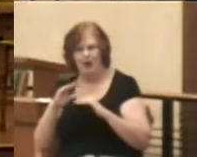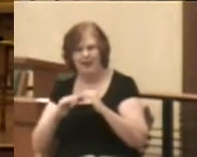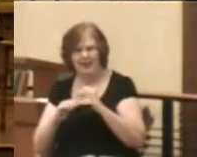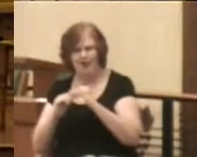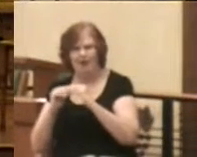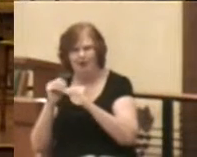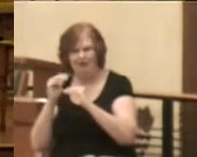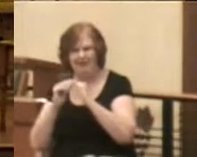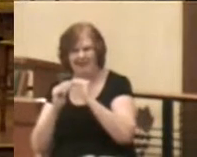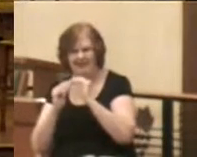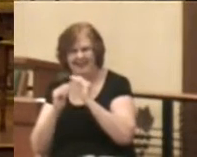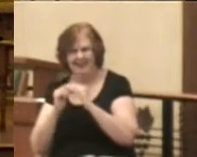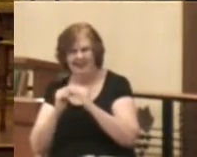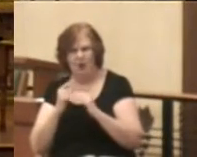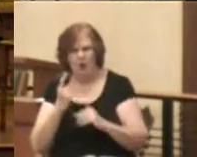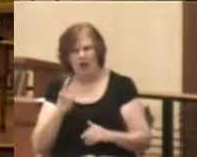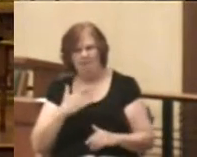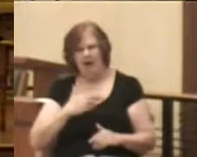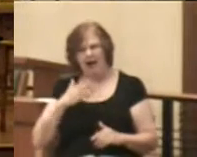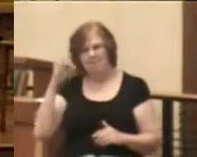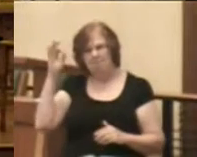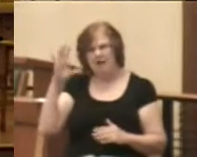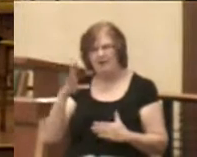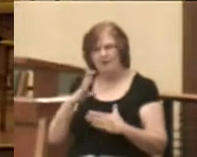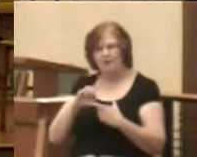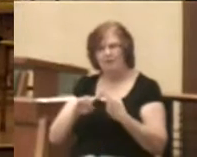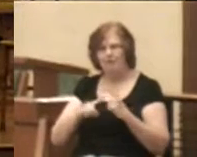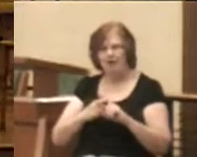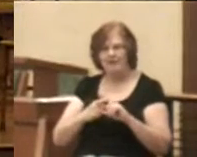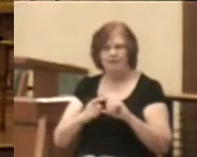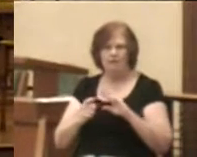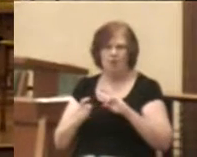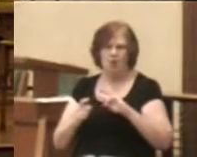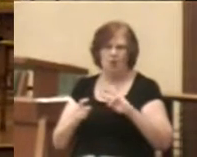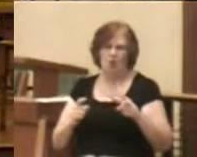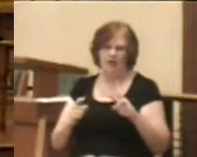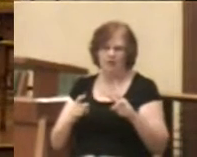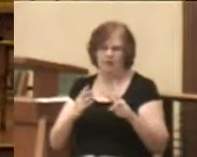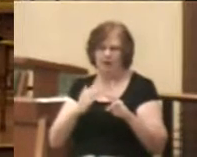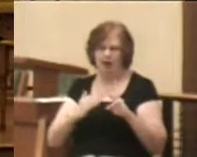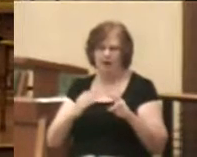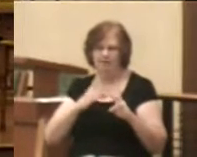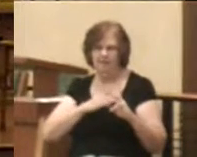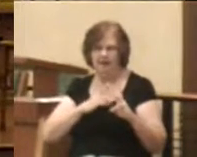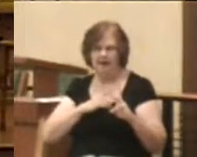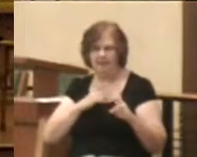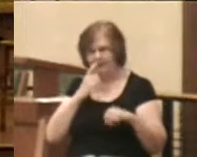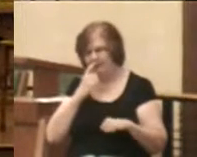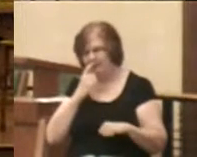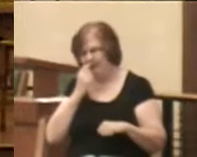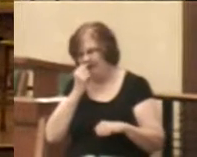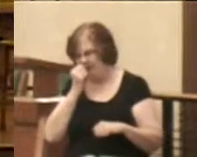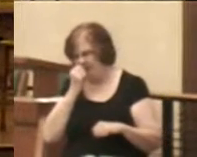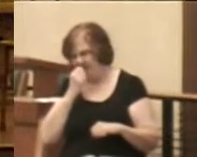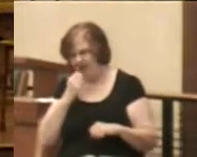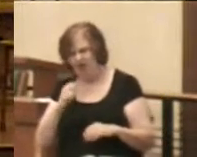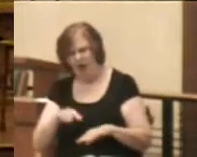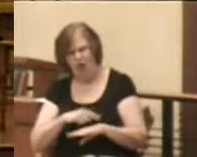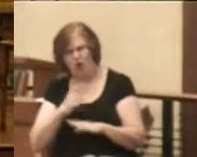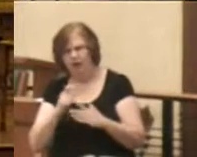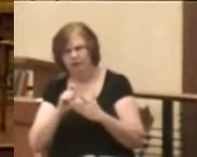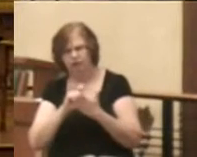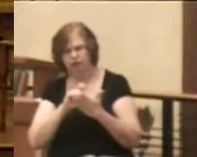One of my pastor friends from a western suburb of Minneapolis a few weeks ago had a long article